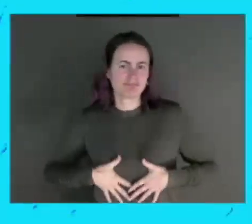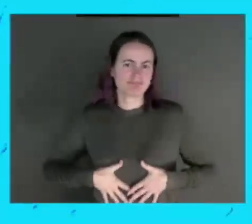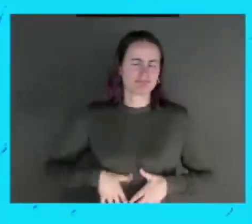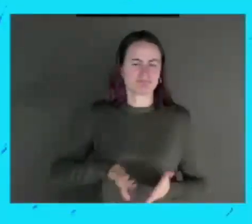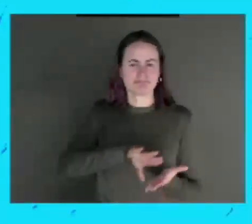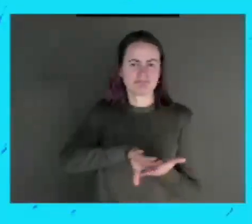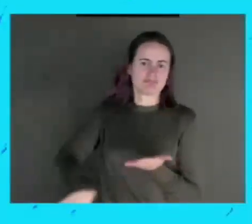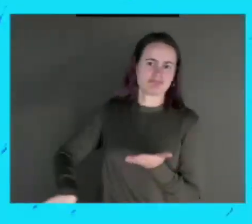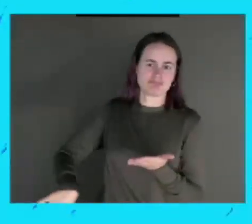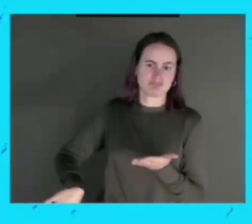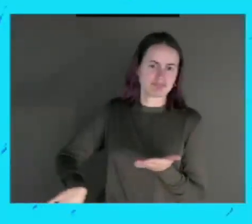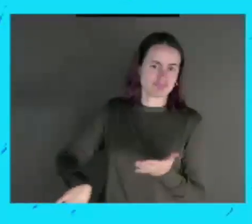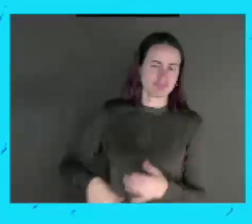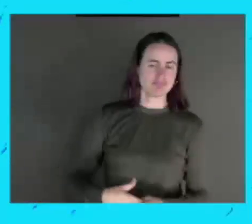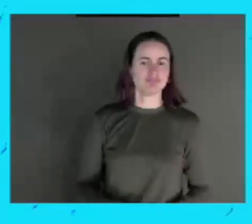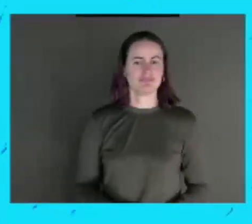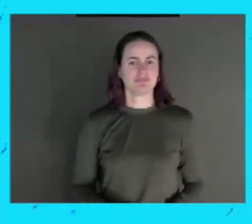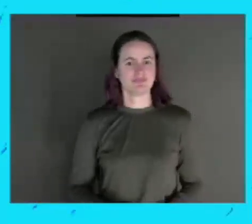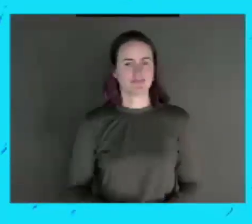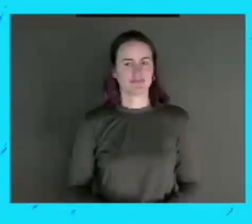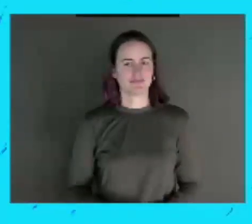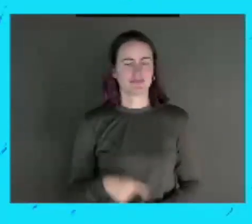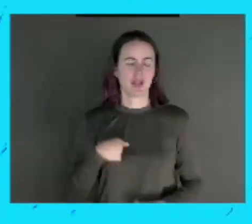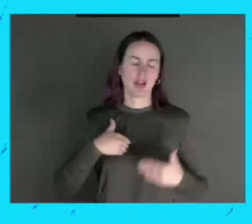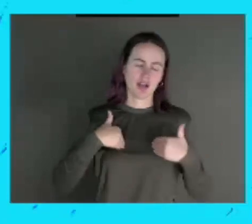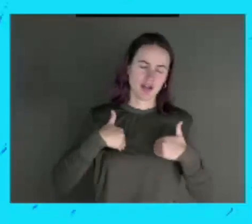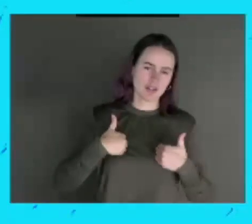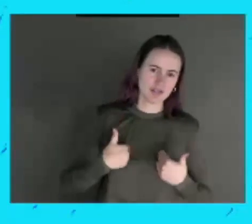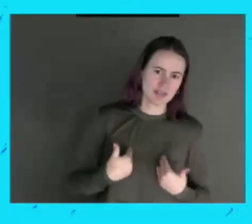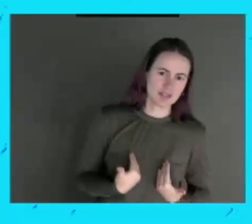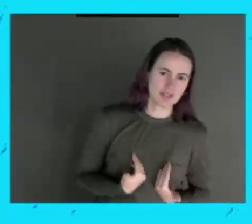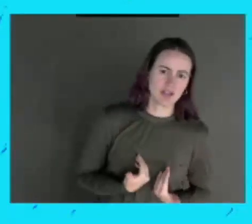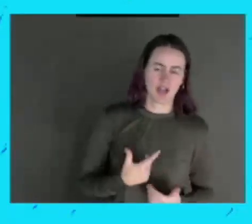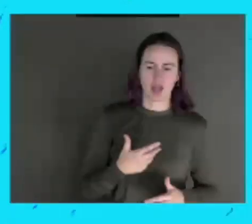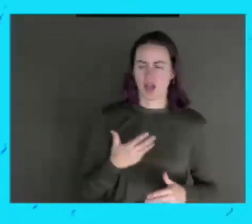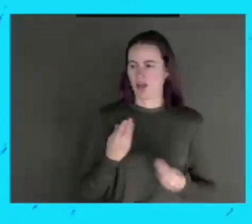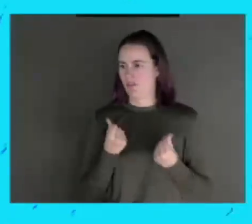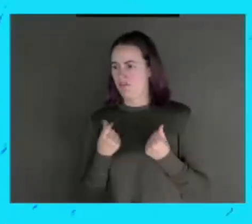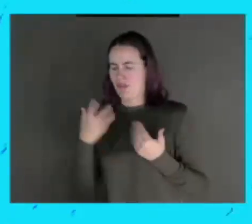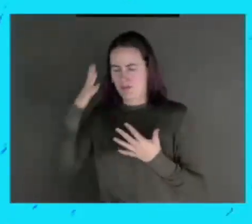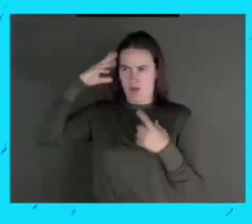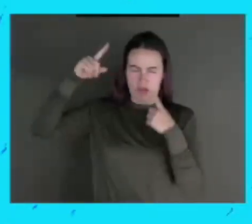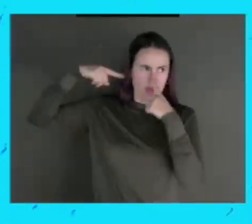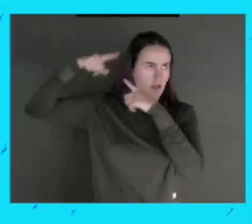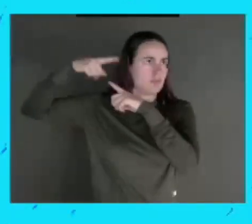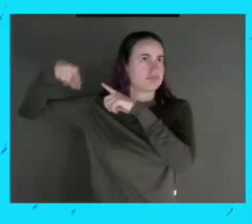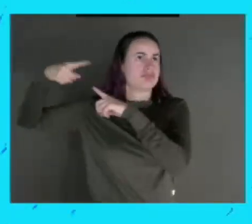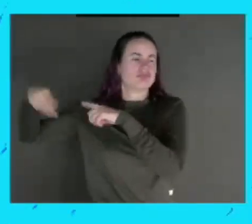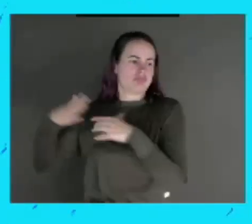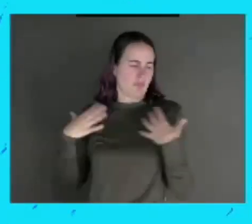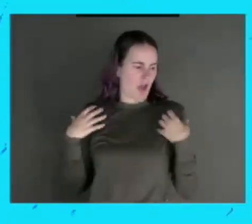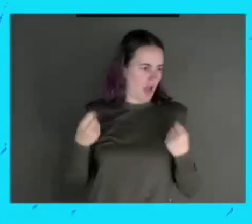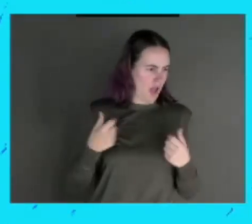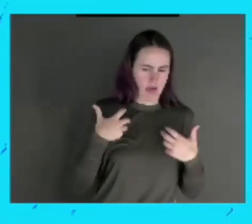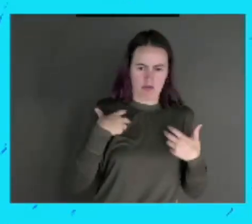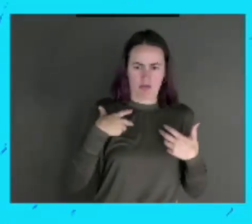I'm really getting tired not being in control of me, of my thoughts, of my health, of everything I love.